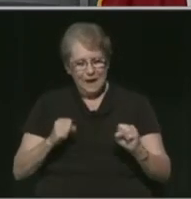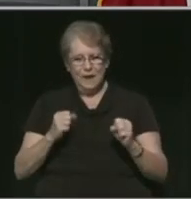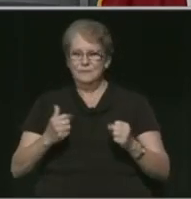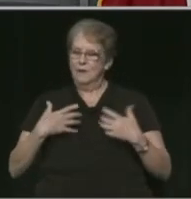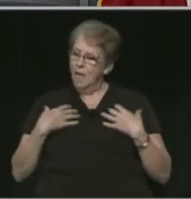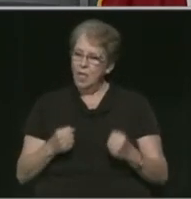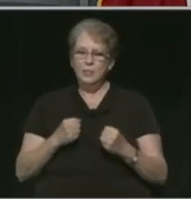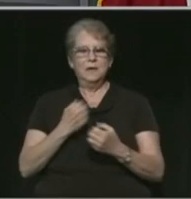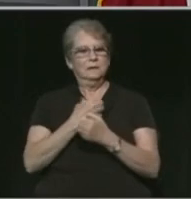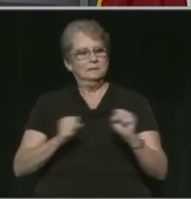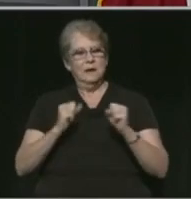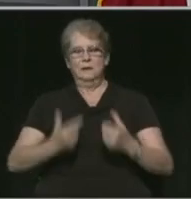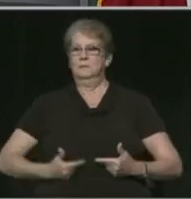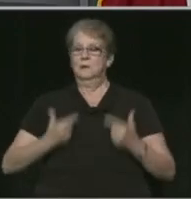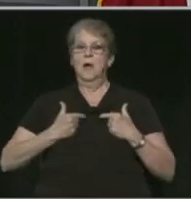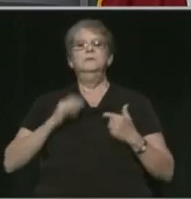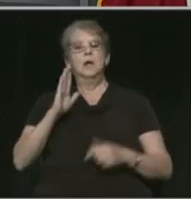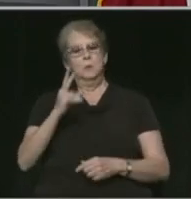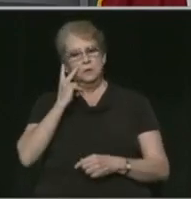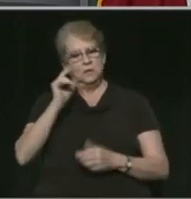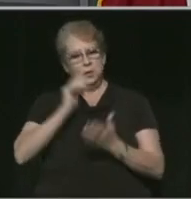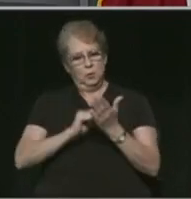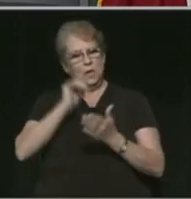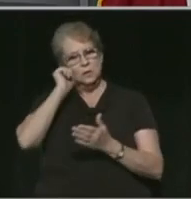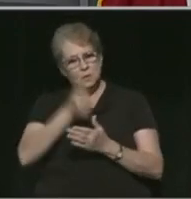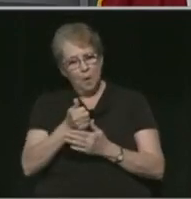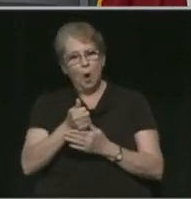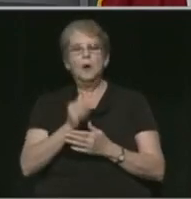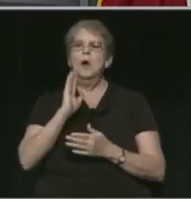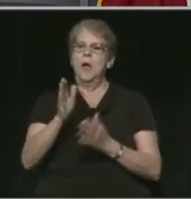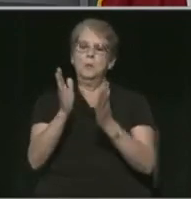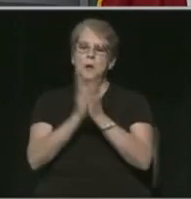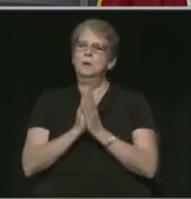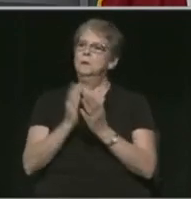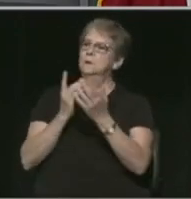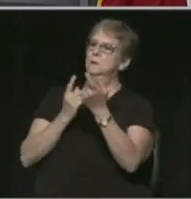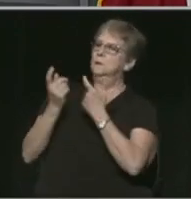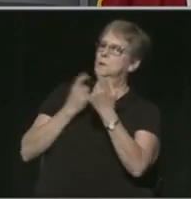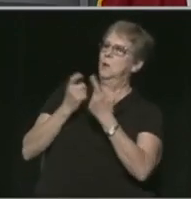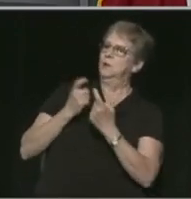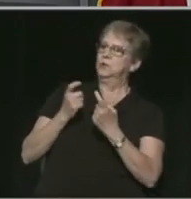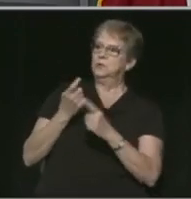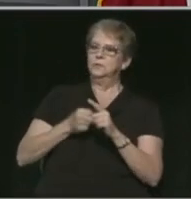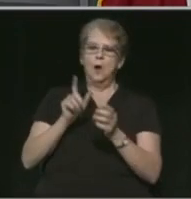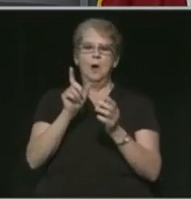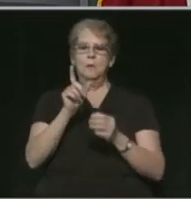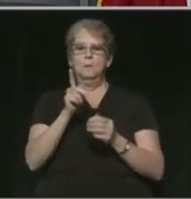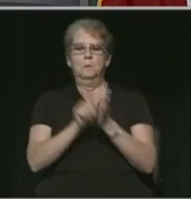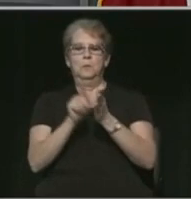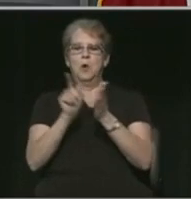save lives. And at this point, we will see you again tomorrow, and we're going to take some questions from the press who have joined us today.